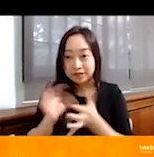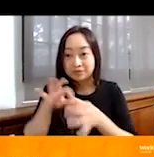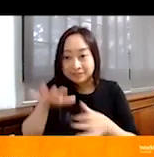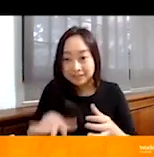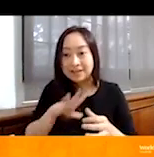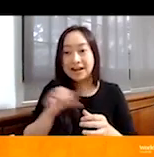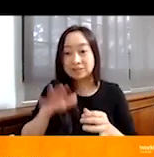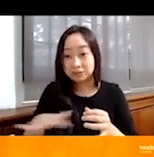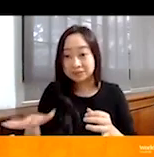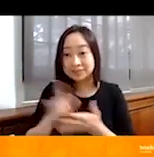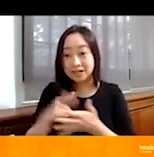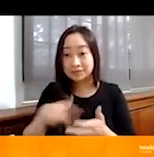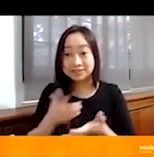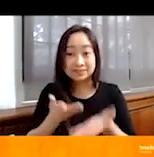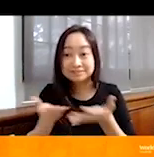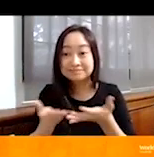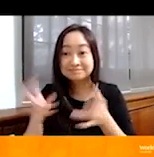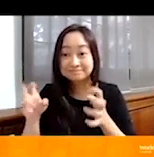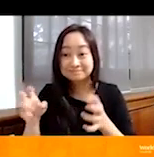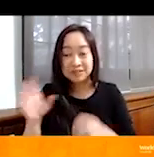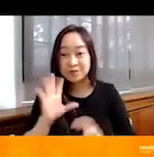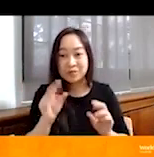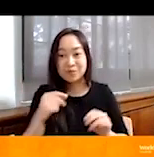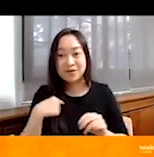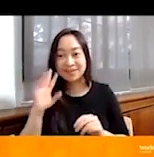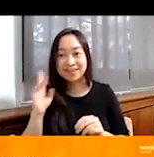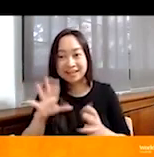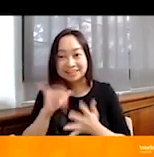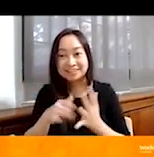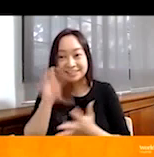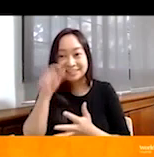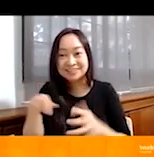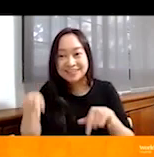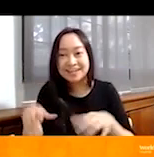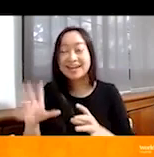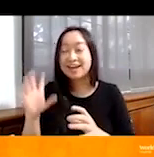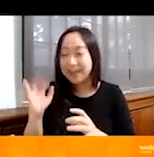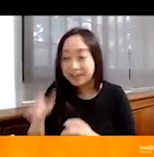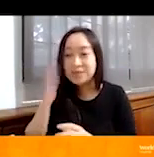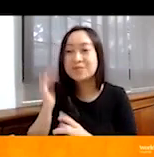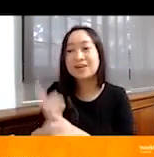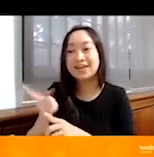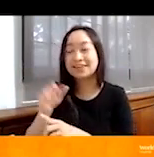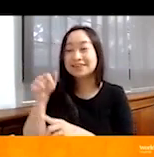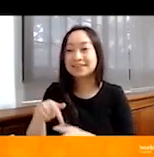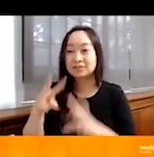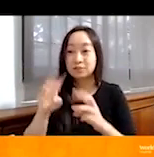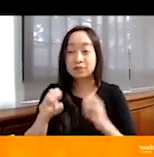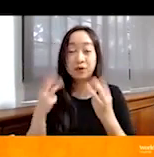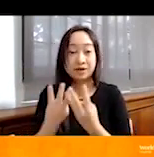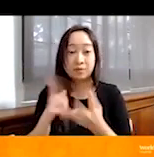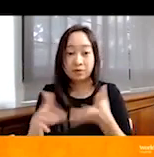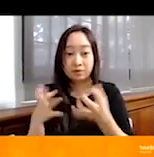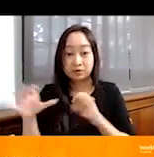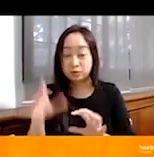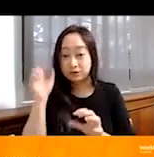and the Children that we Serve. No, I just learned today. I know, right? And this webinar actually served to, what we wanted to do with this